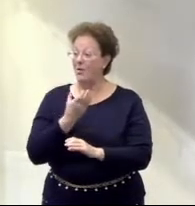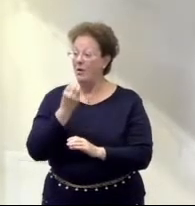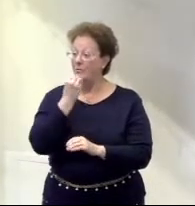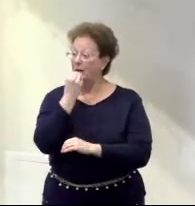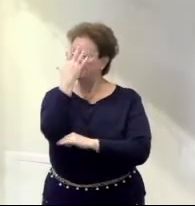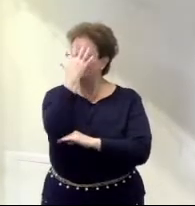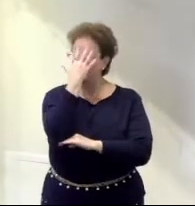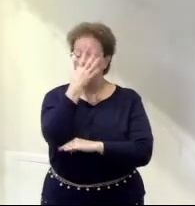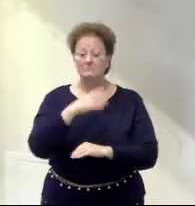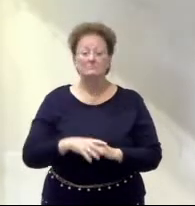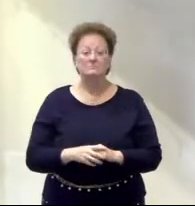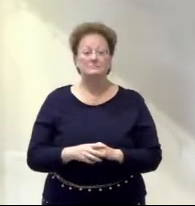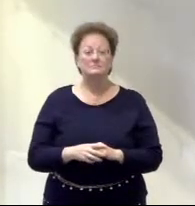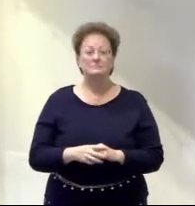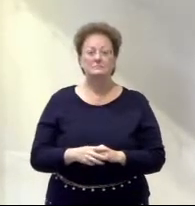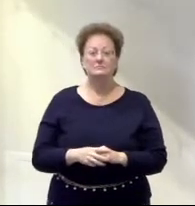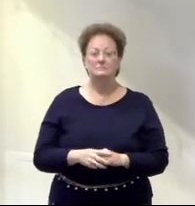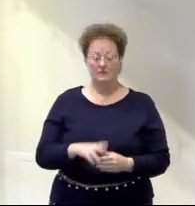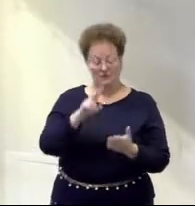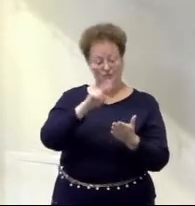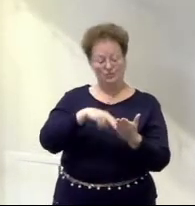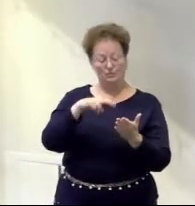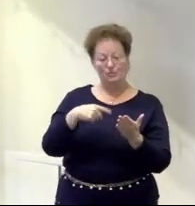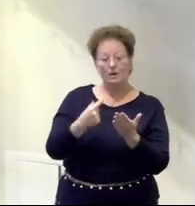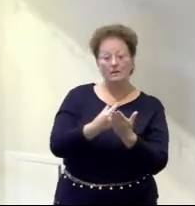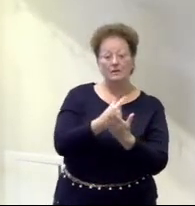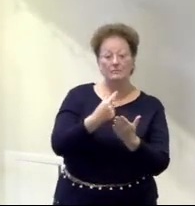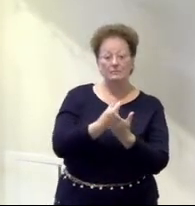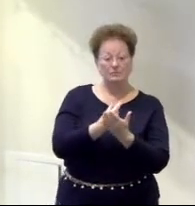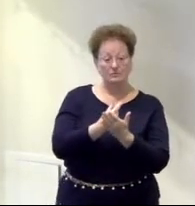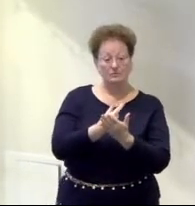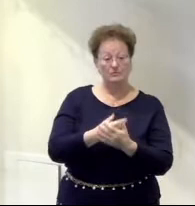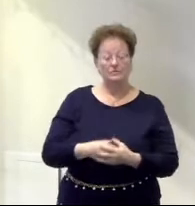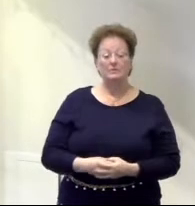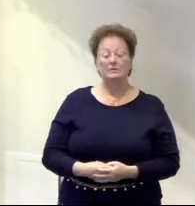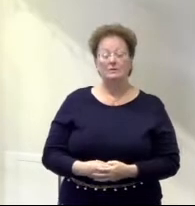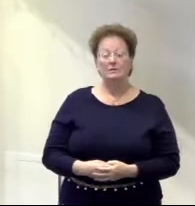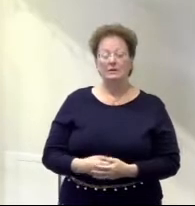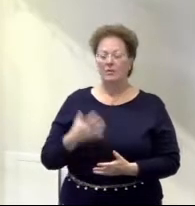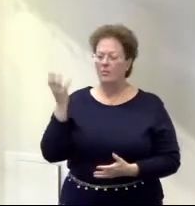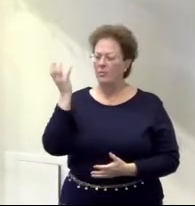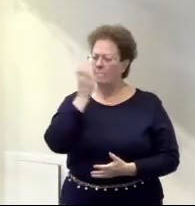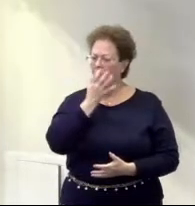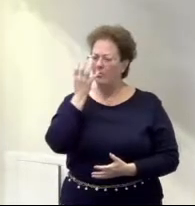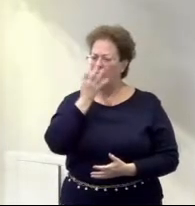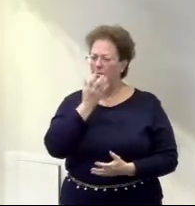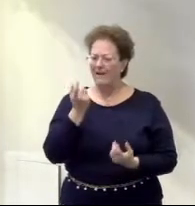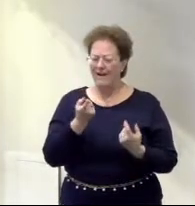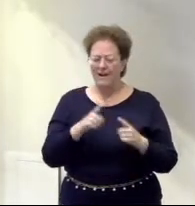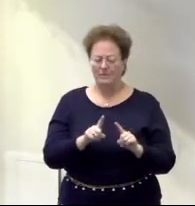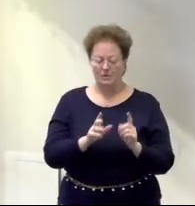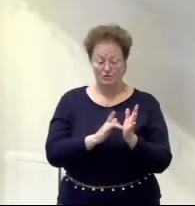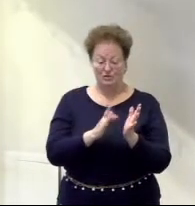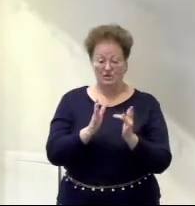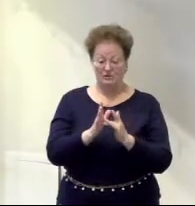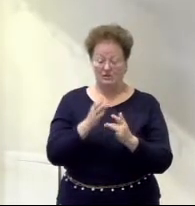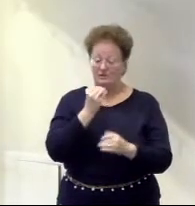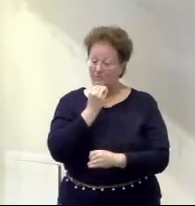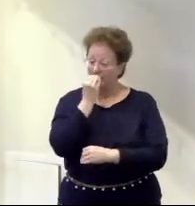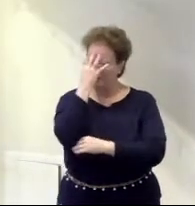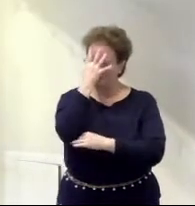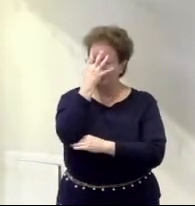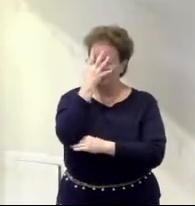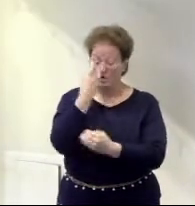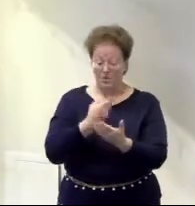as you heard Philomena read the gospel reading, there were some amazing things that happened at Jesus' baptism, right? We heard that the Holy